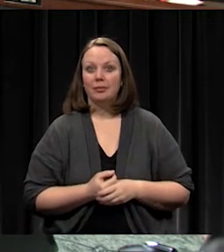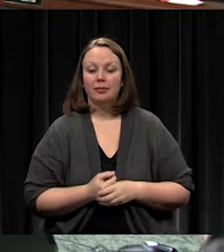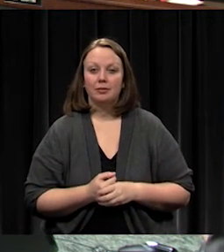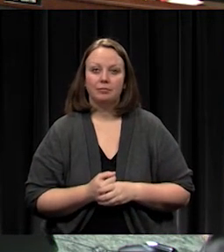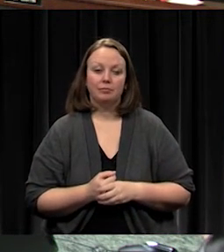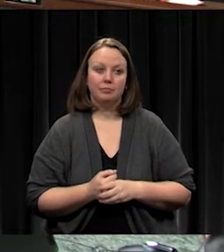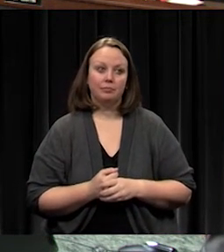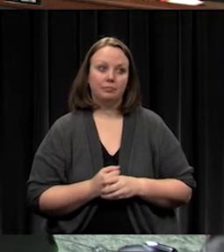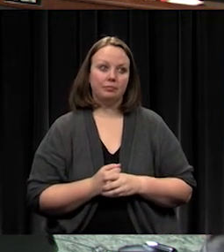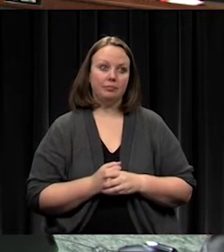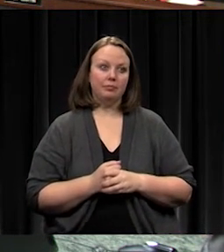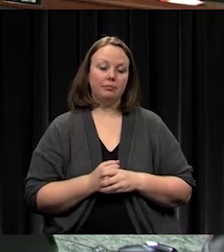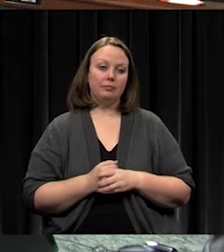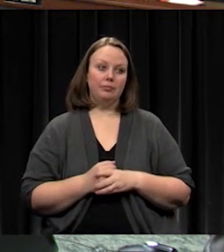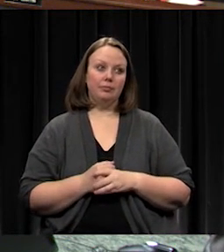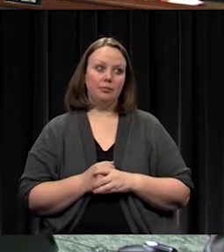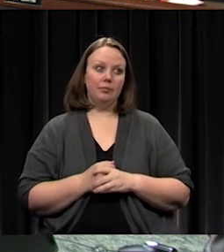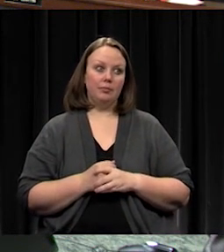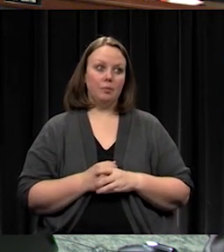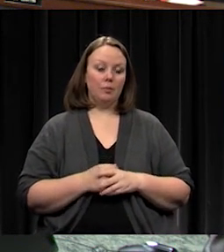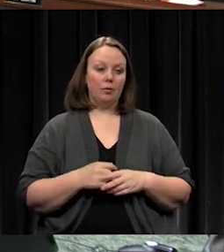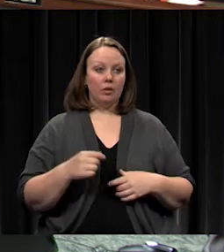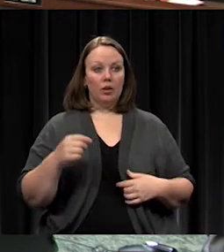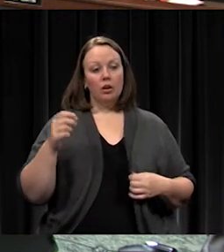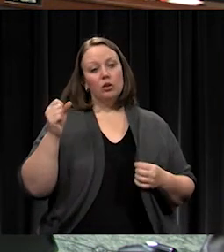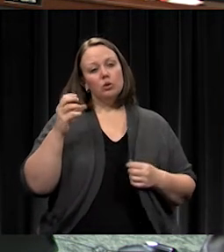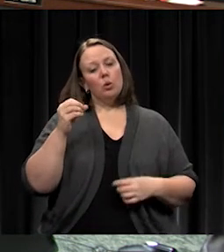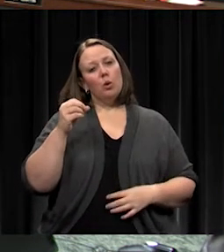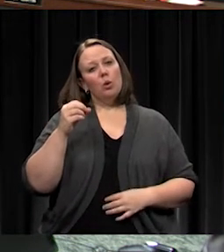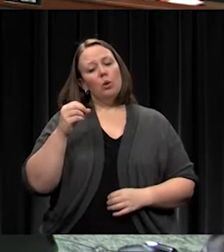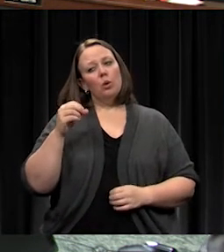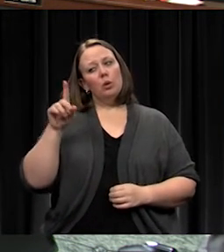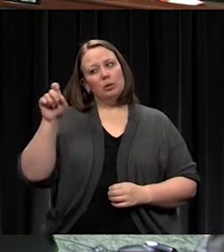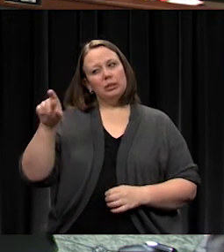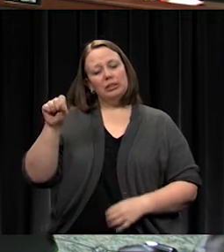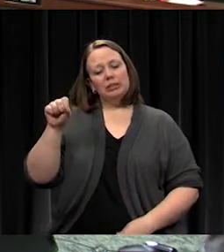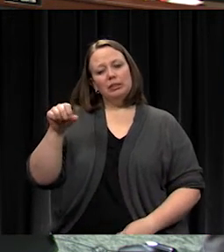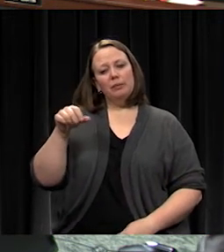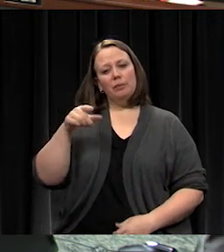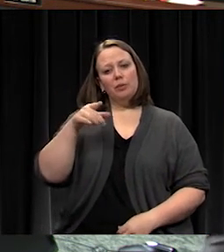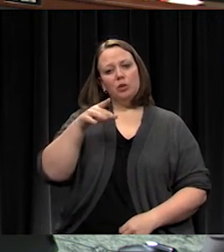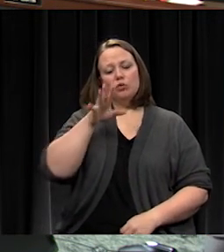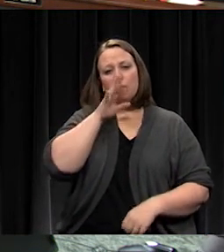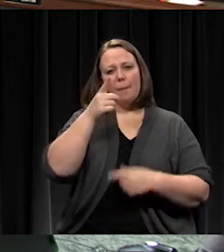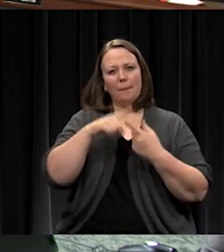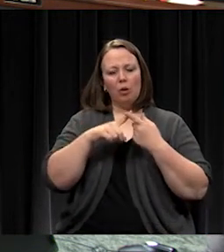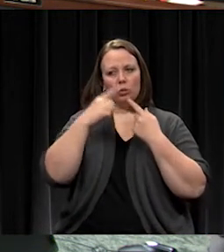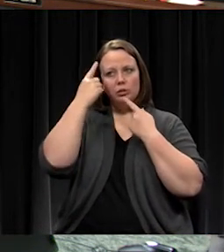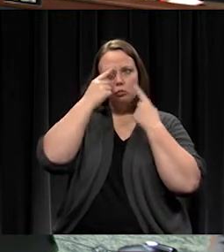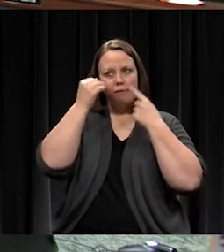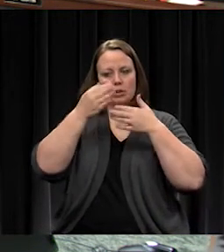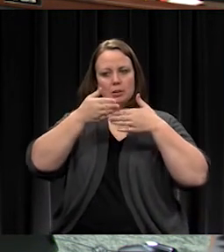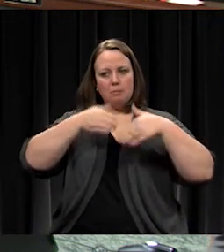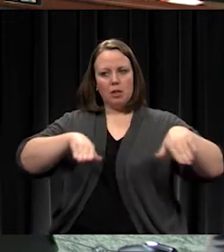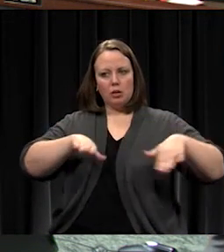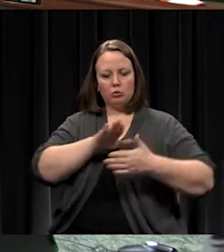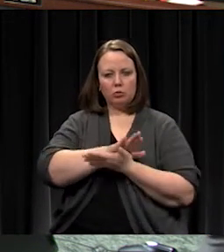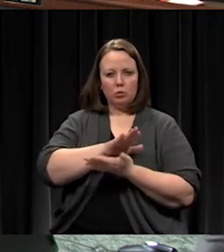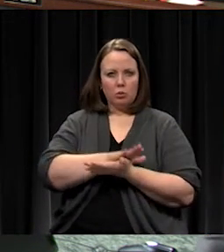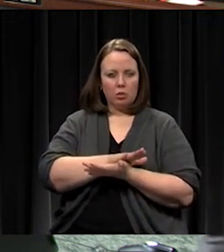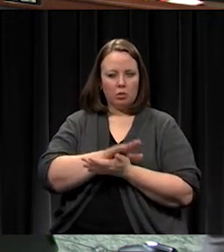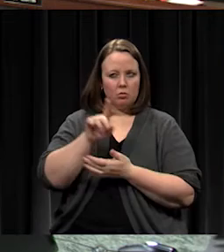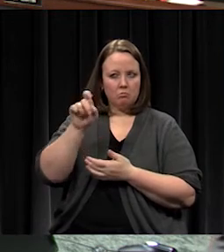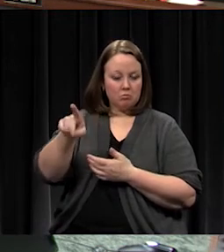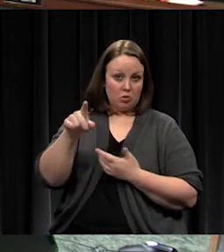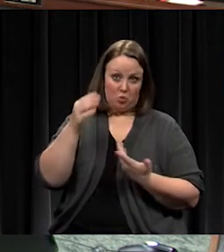When you talk about consideration given to the splitting of schools, how many, I mean do you know off the top of your head how